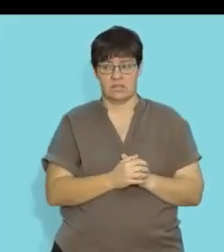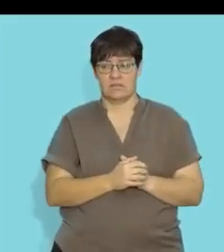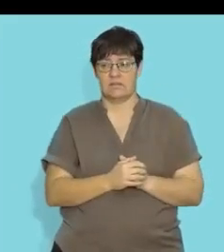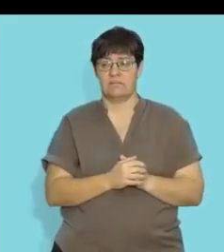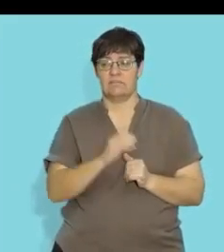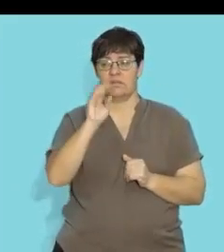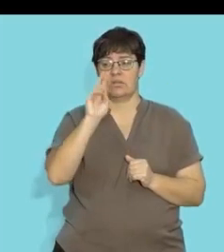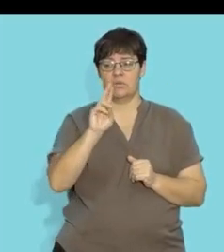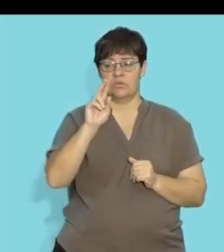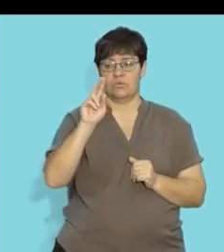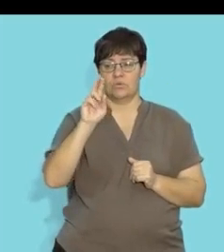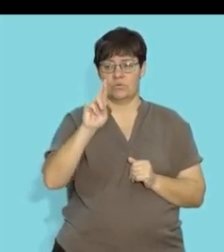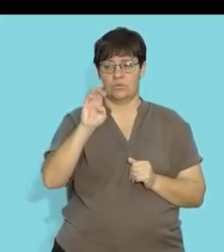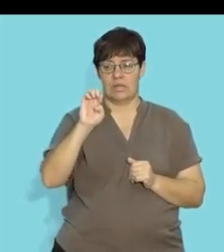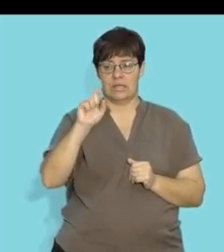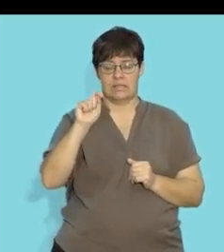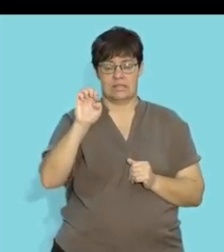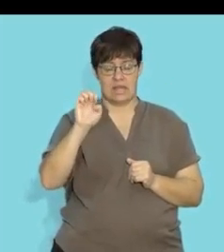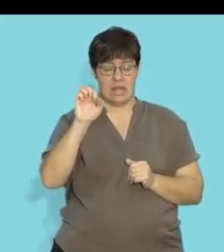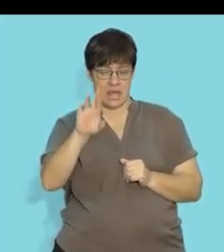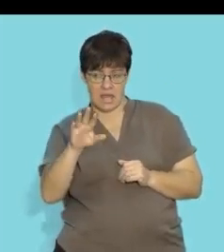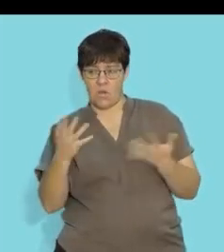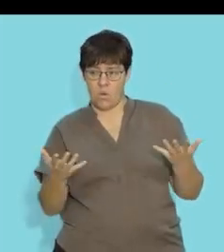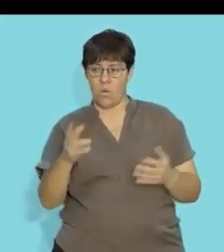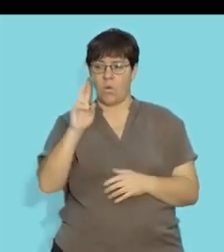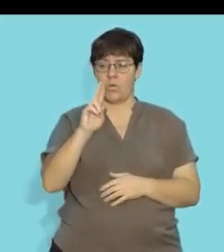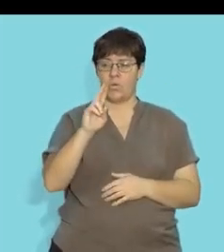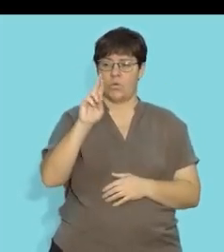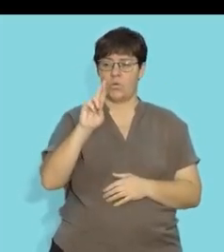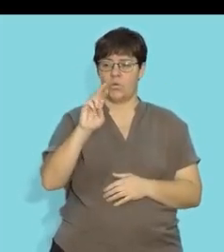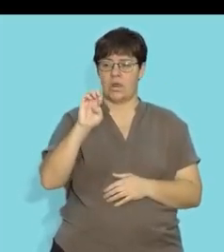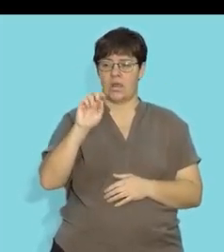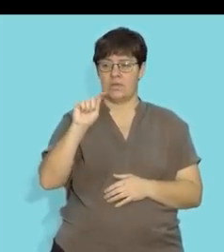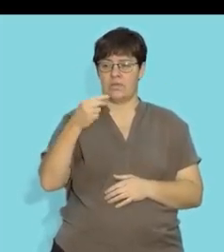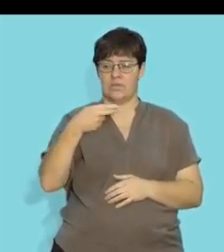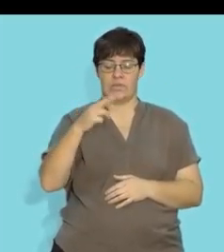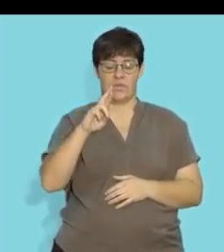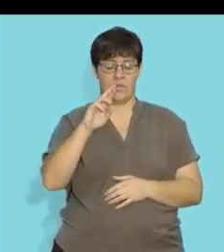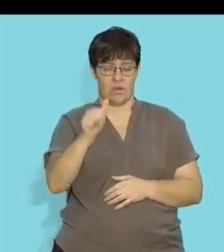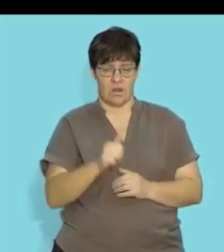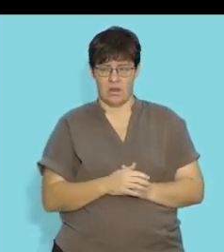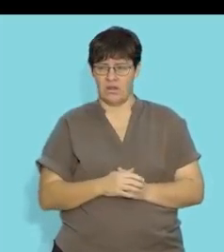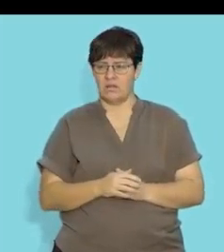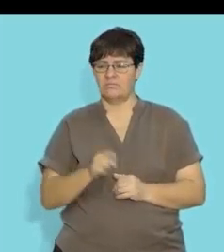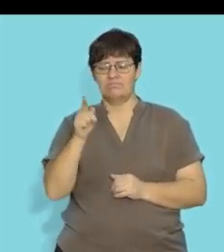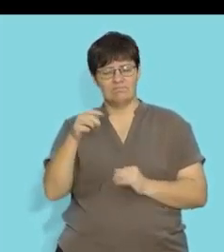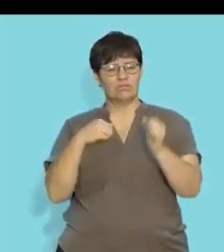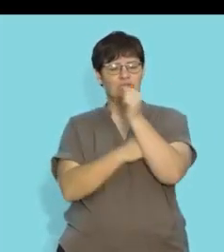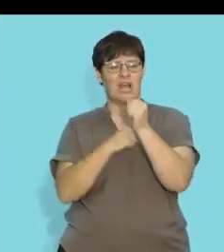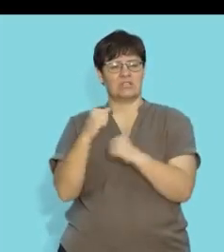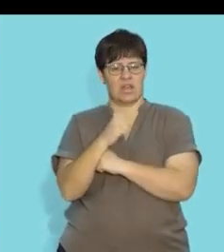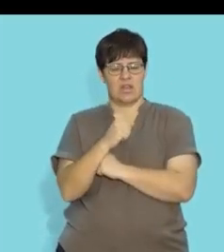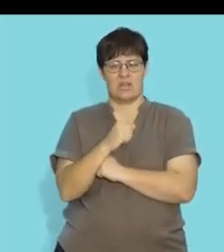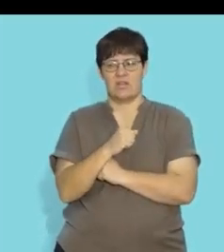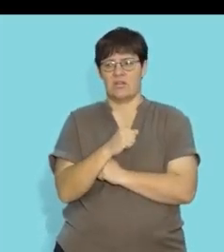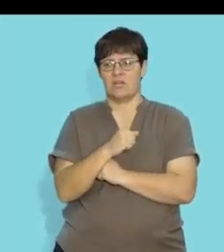and the urethra now if you go back to recollecting what the ureters were and these are the structures that carry